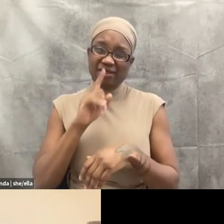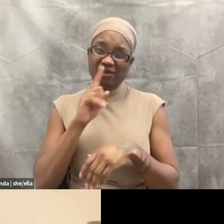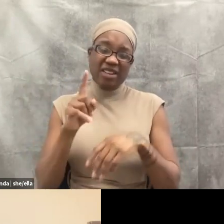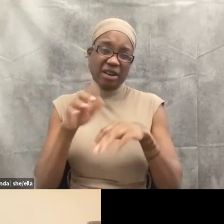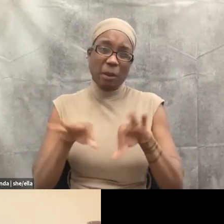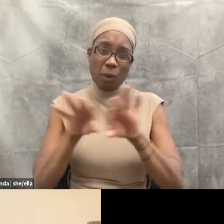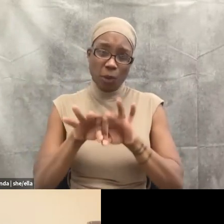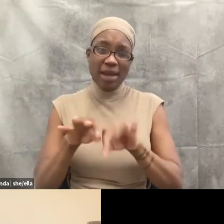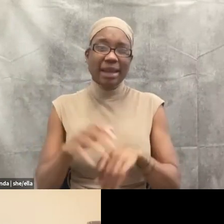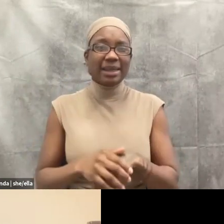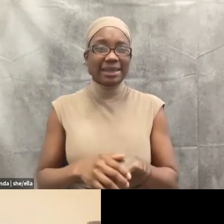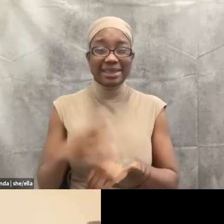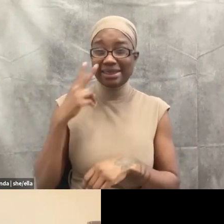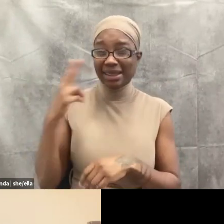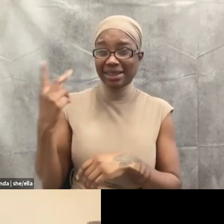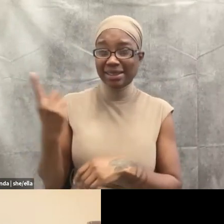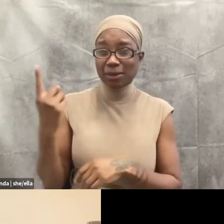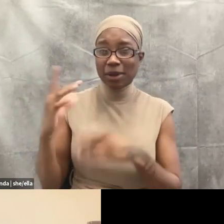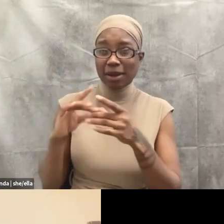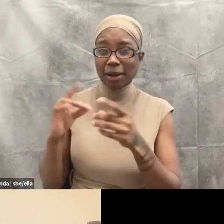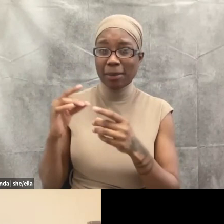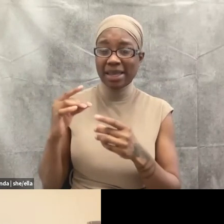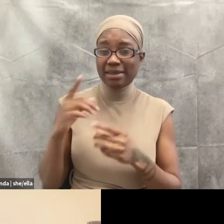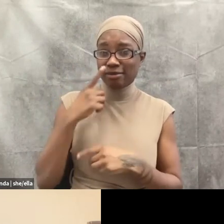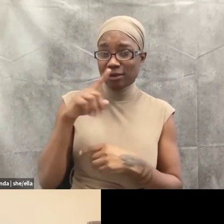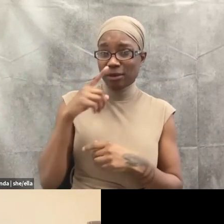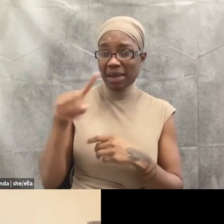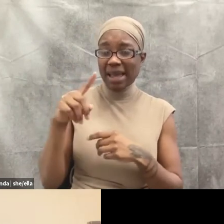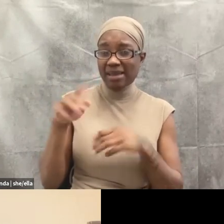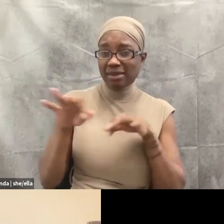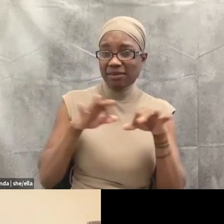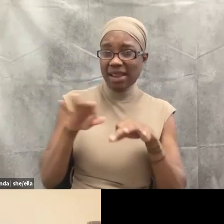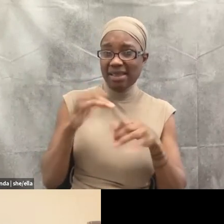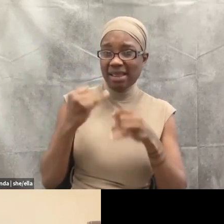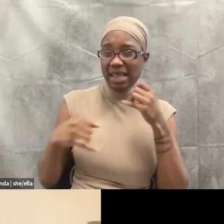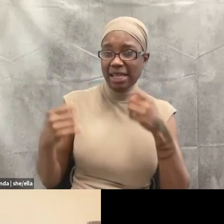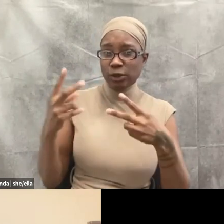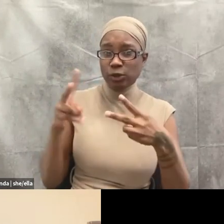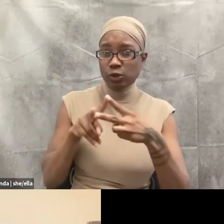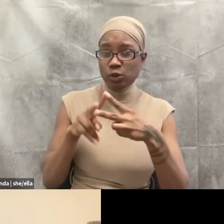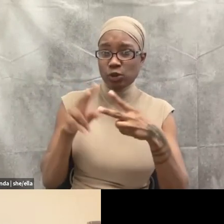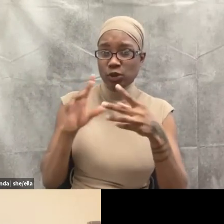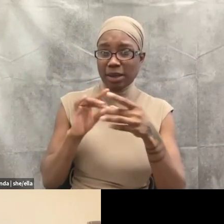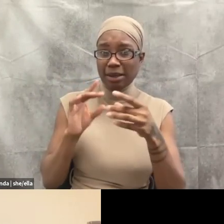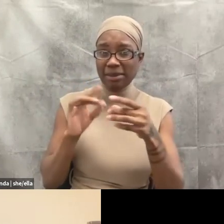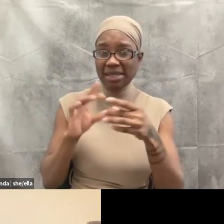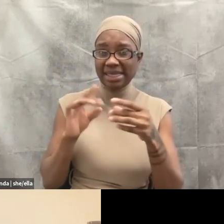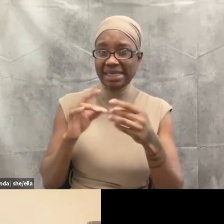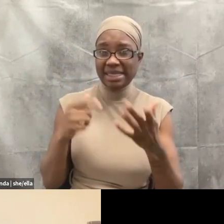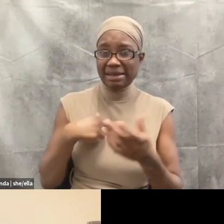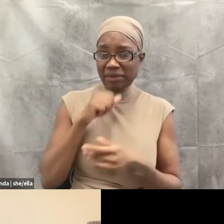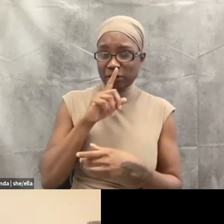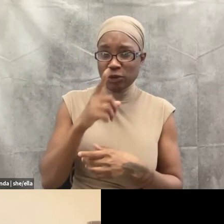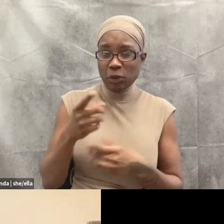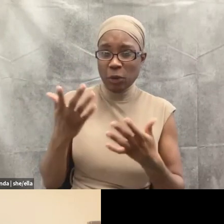that I mentioned. So somebody does, I would love to answer that question, but, uh, I, I kind of lost my own train of thought, I